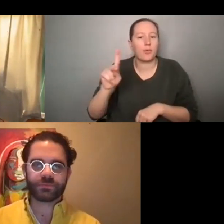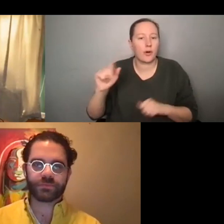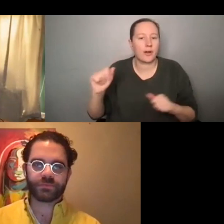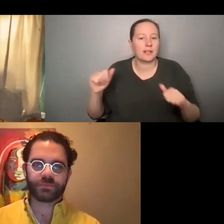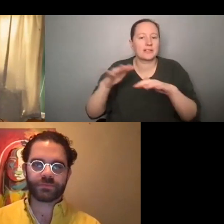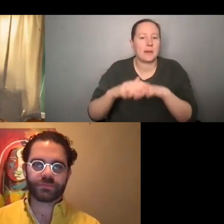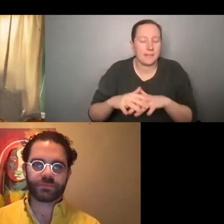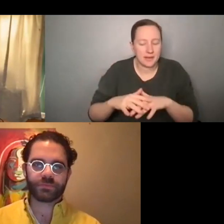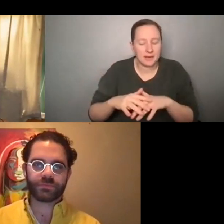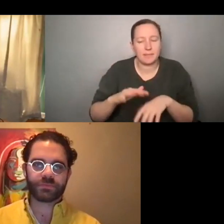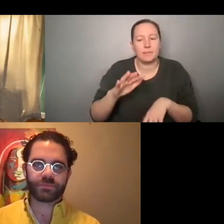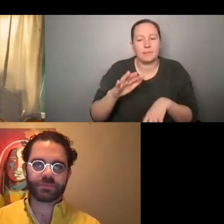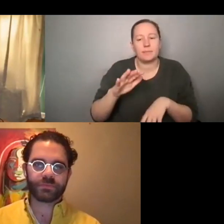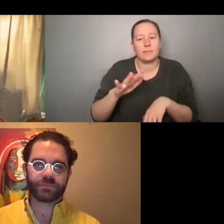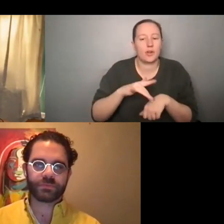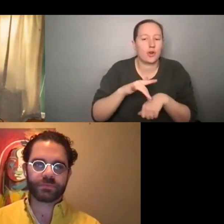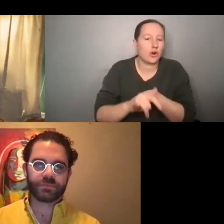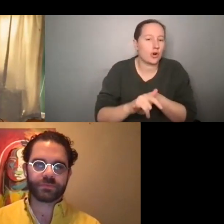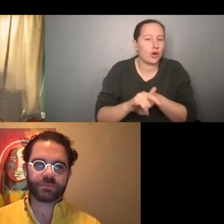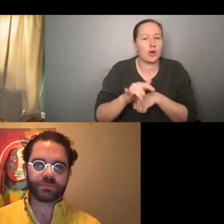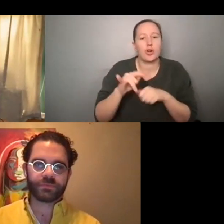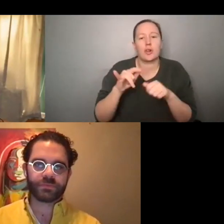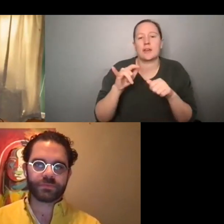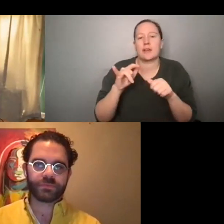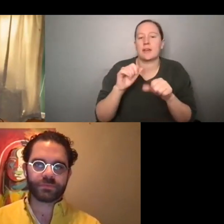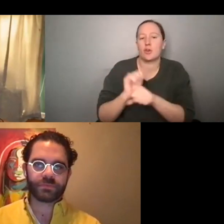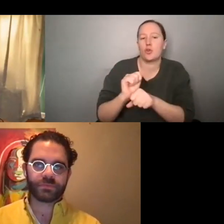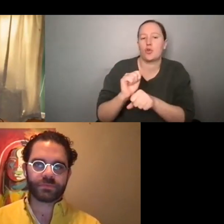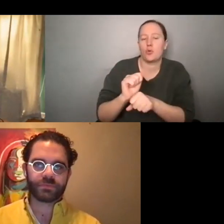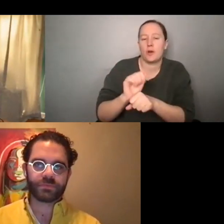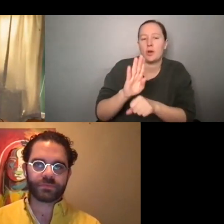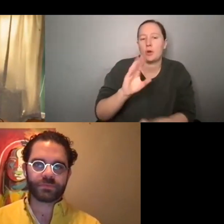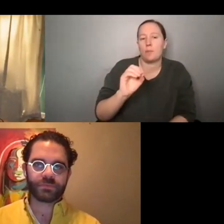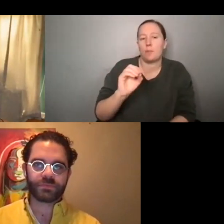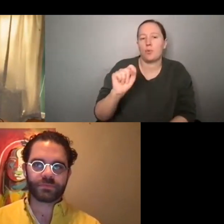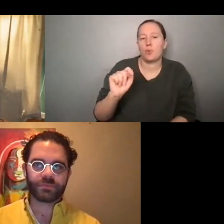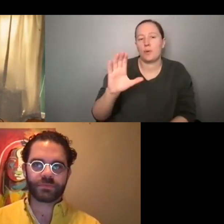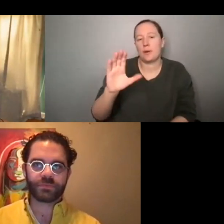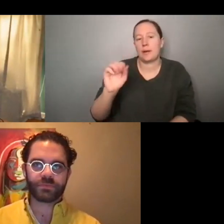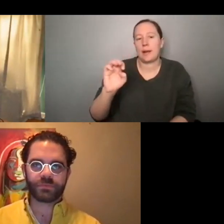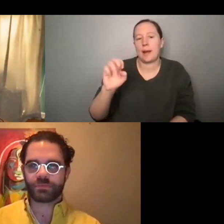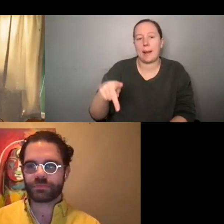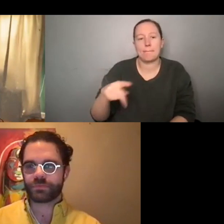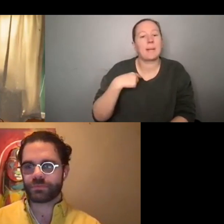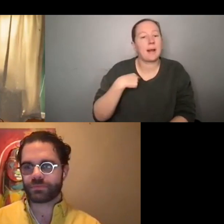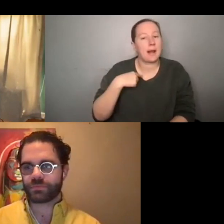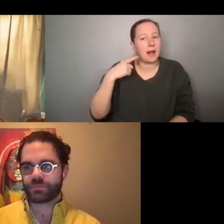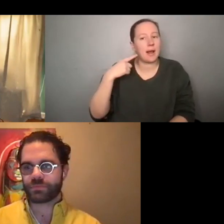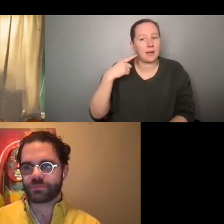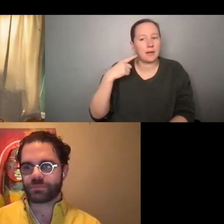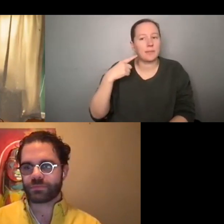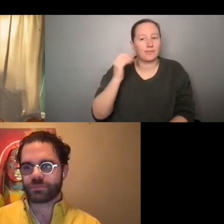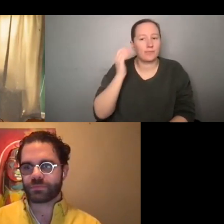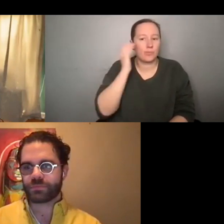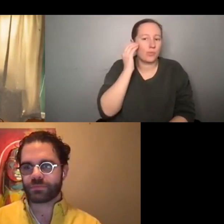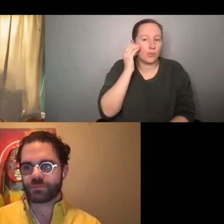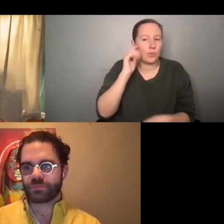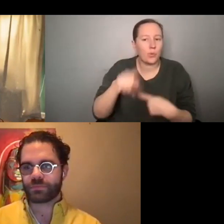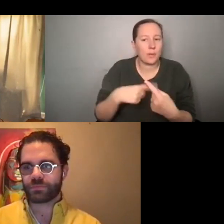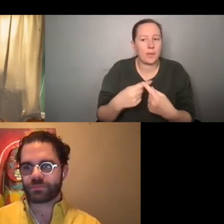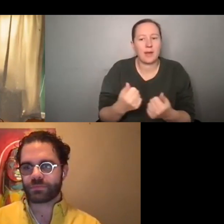they had an early career bootcamp where I got to hear about what everything